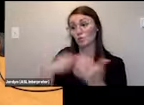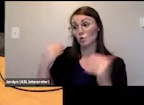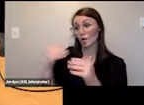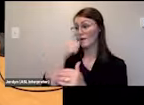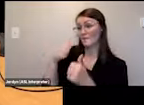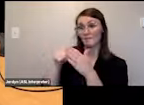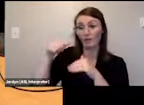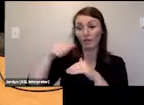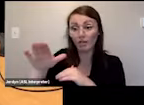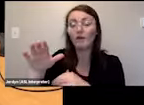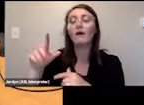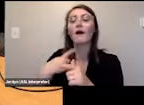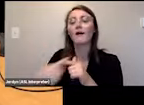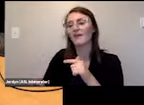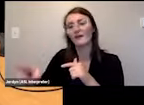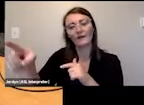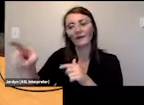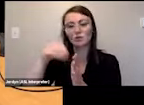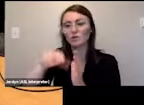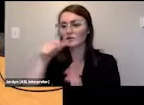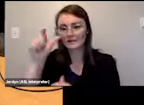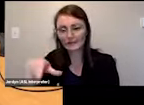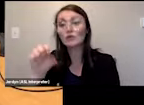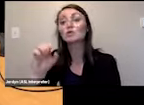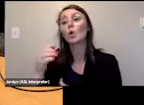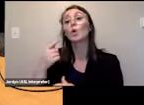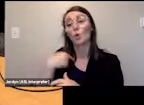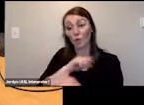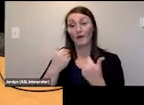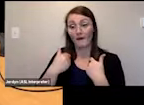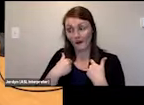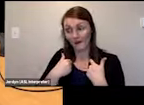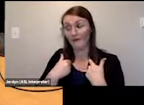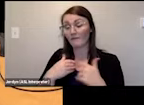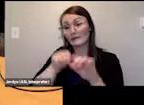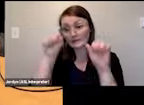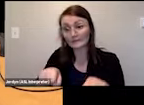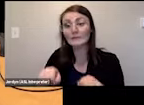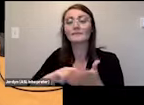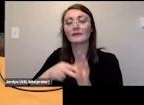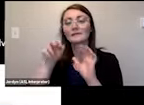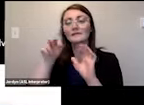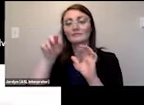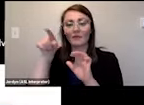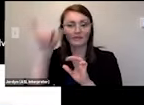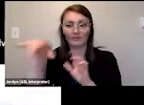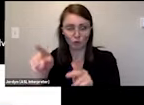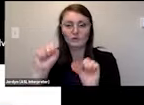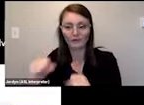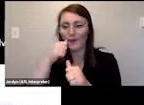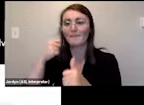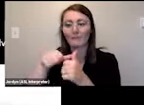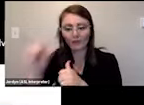a larger like take back model program or a way for people that have models to then mail them to someone else jamie